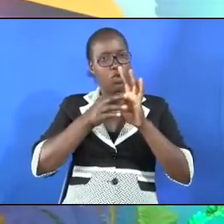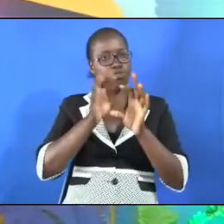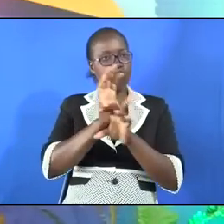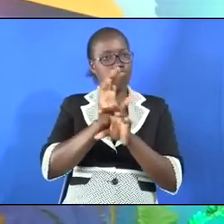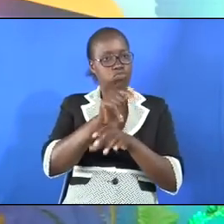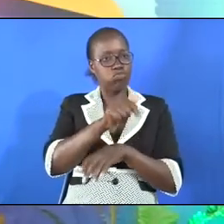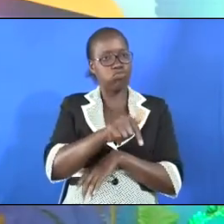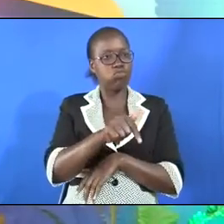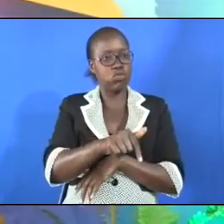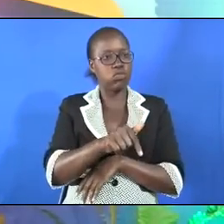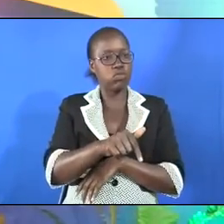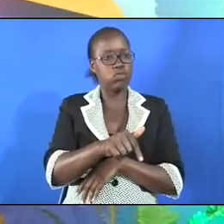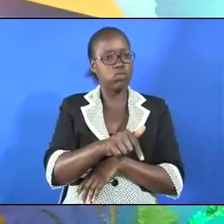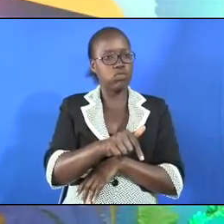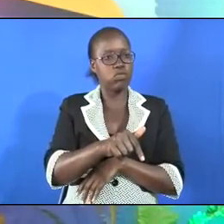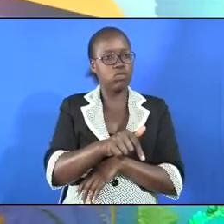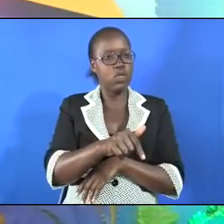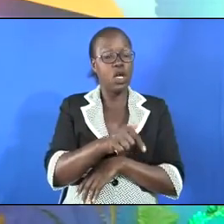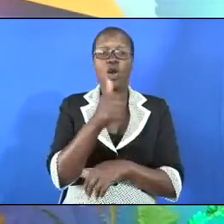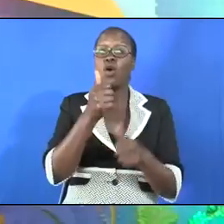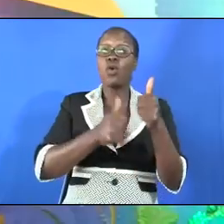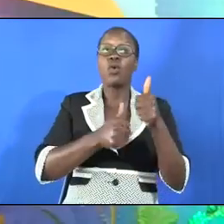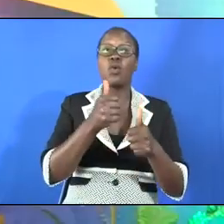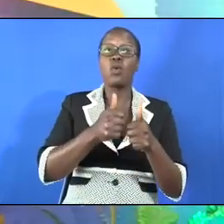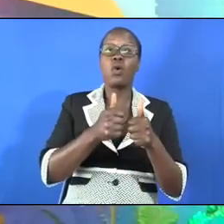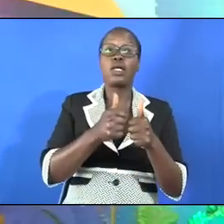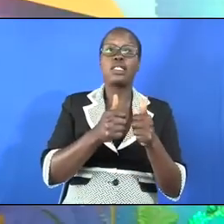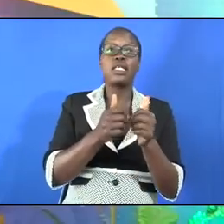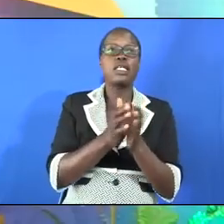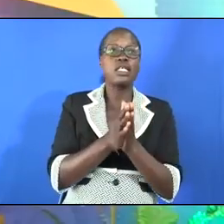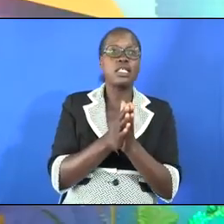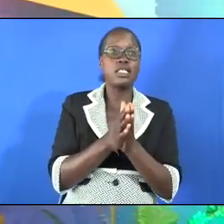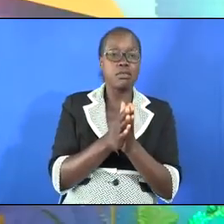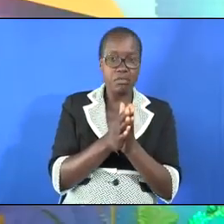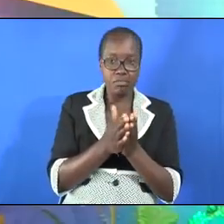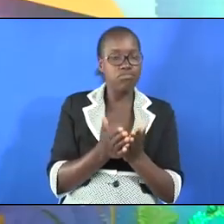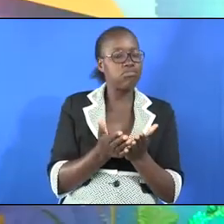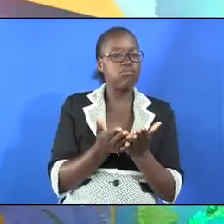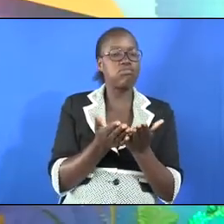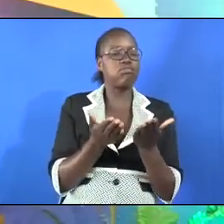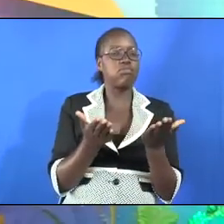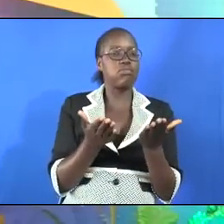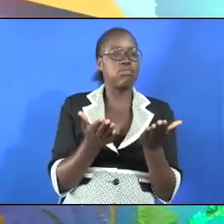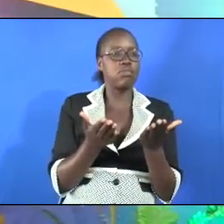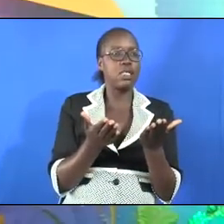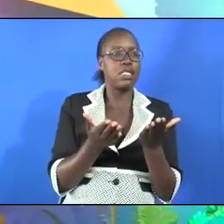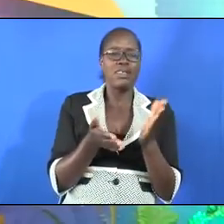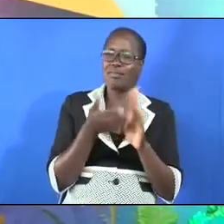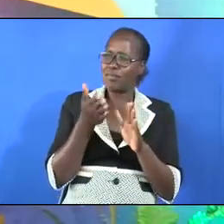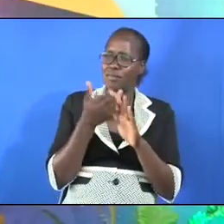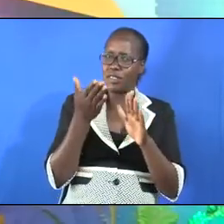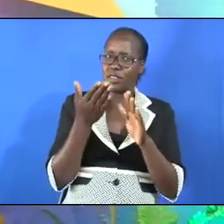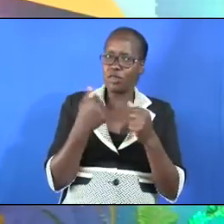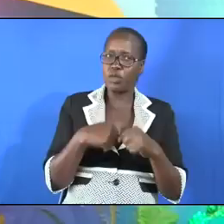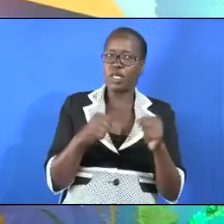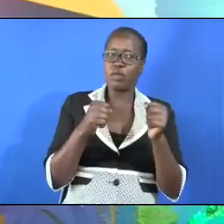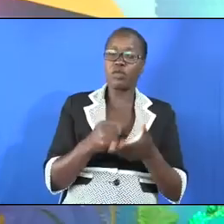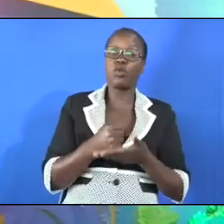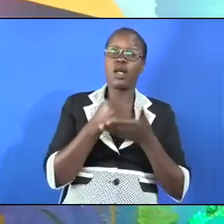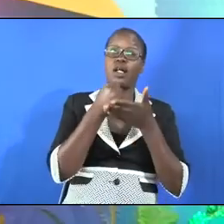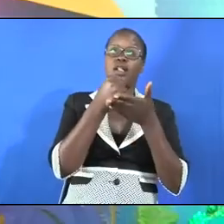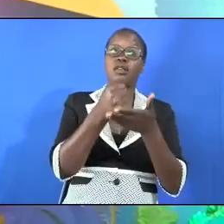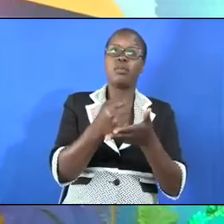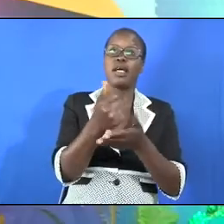church, which is mission-oriented, and it is quick to be able to facilitate